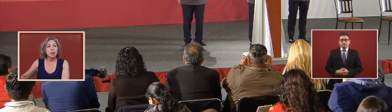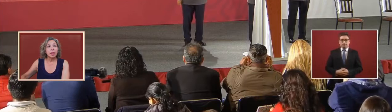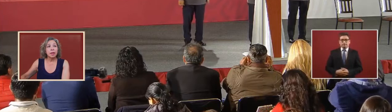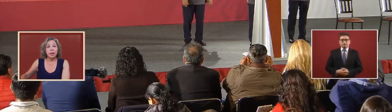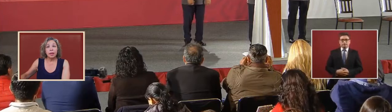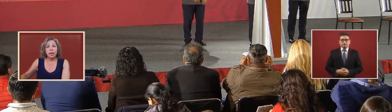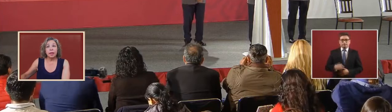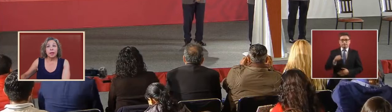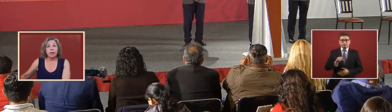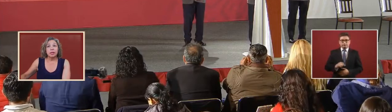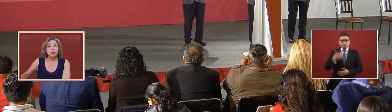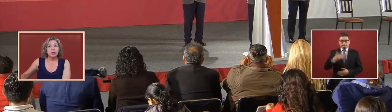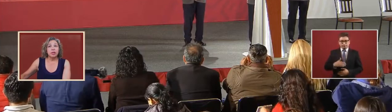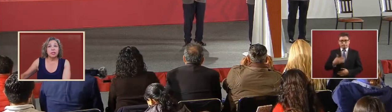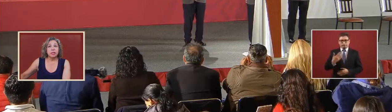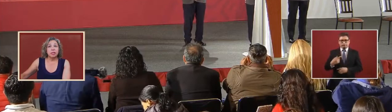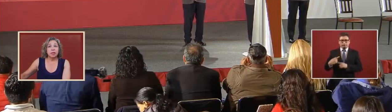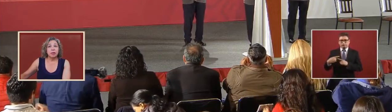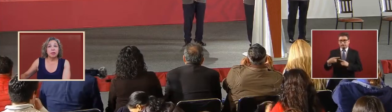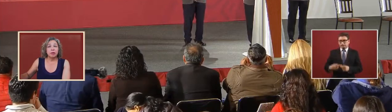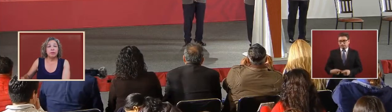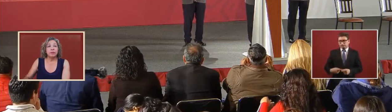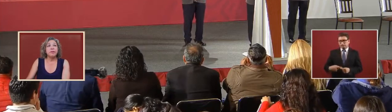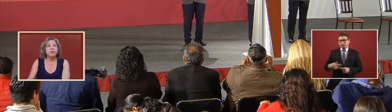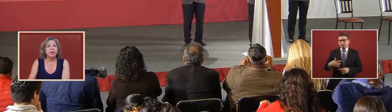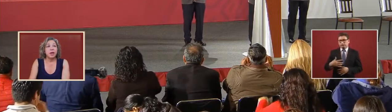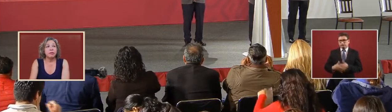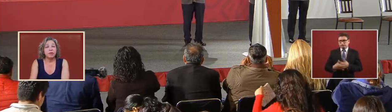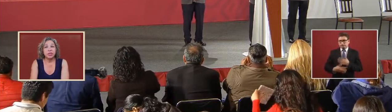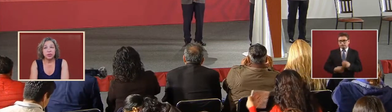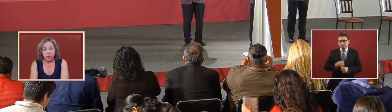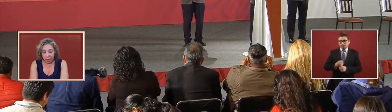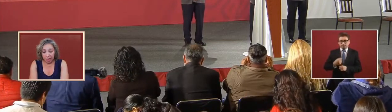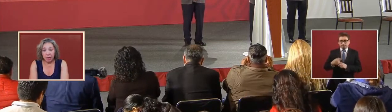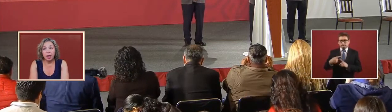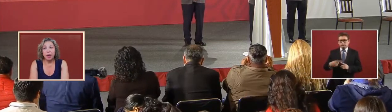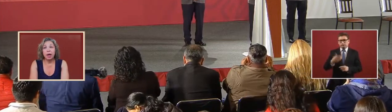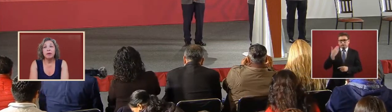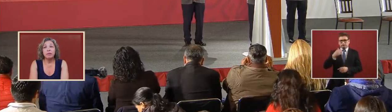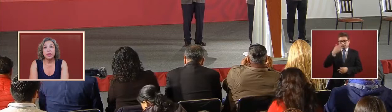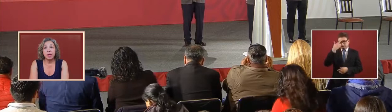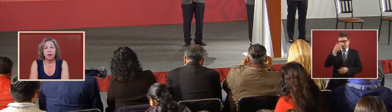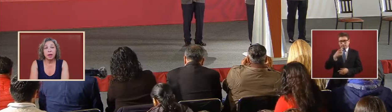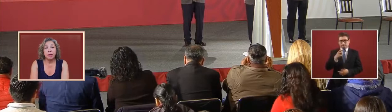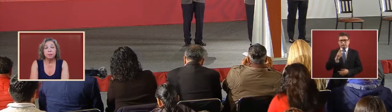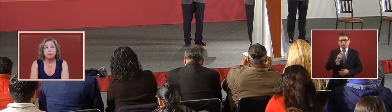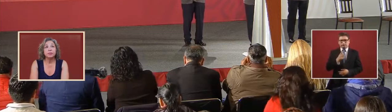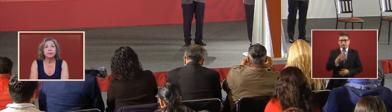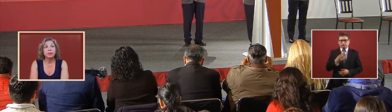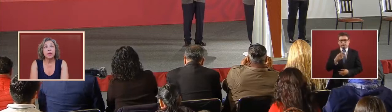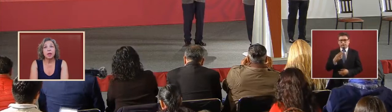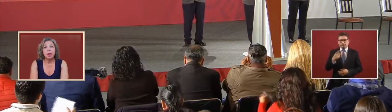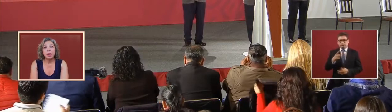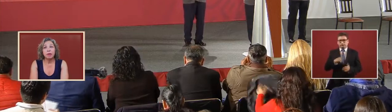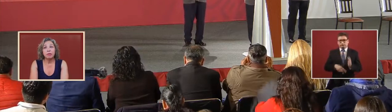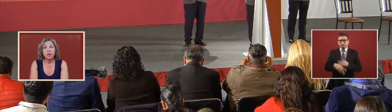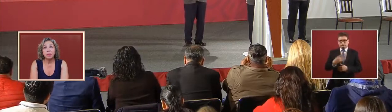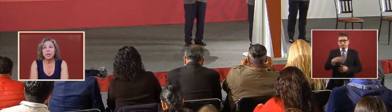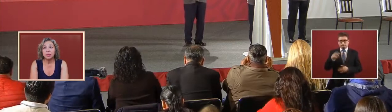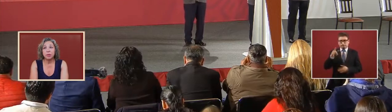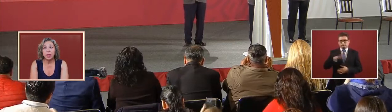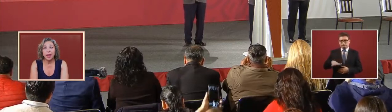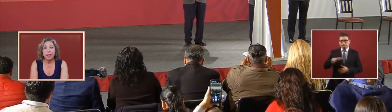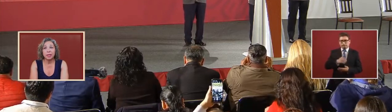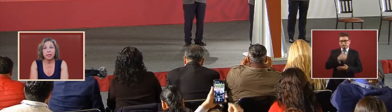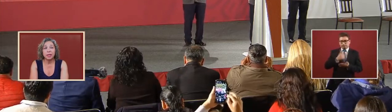thank you so this is the fifth anniversary of the uh the